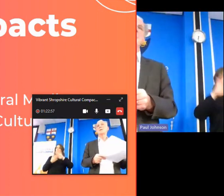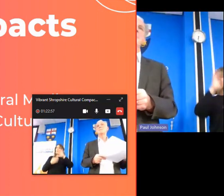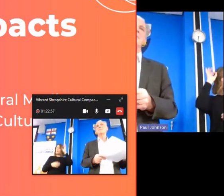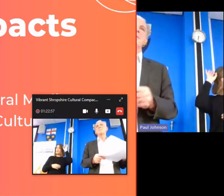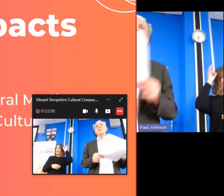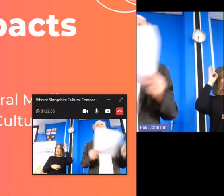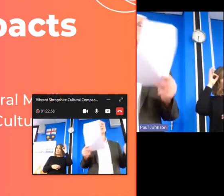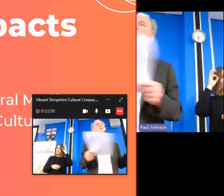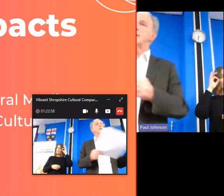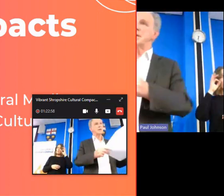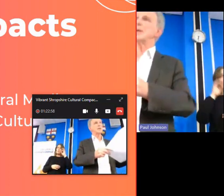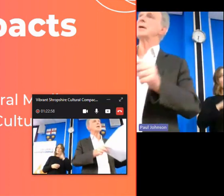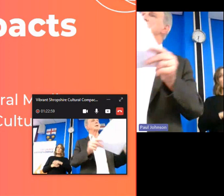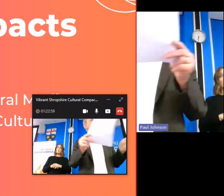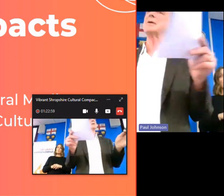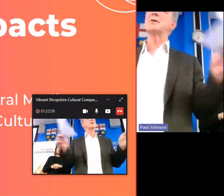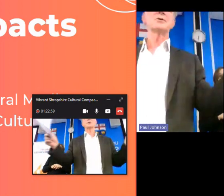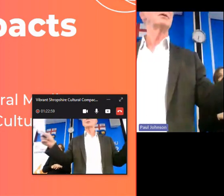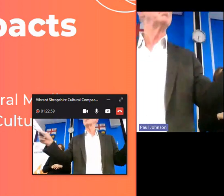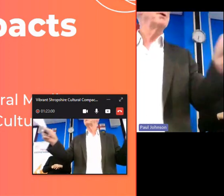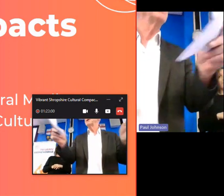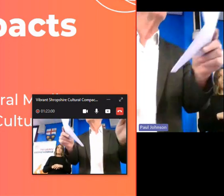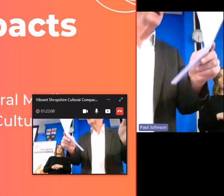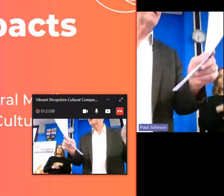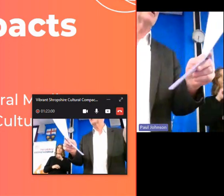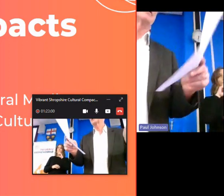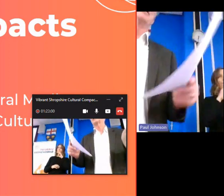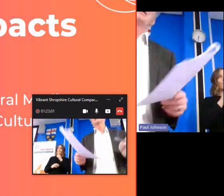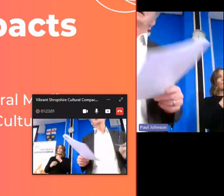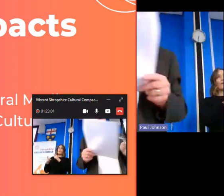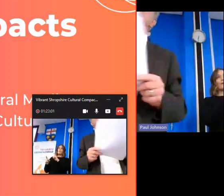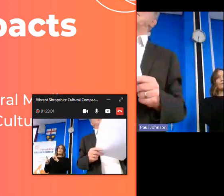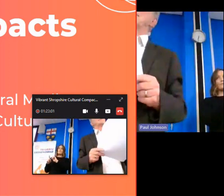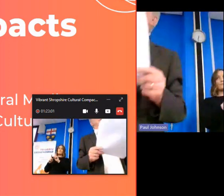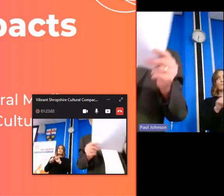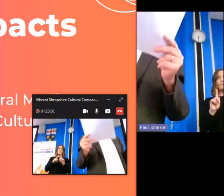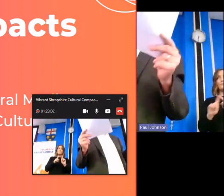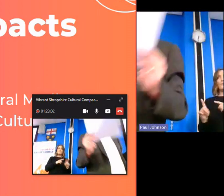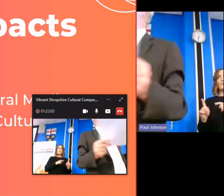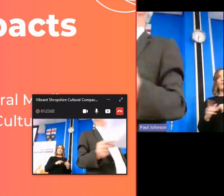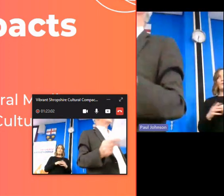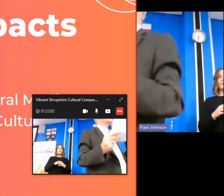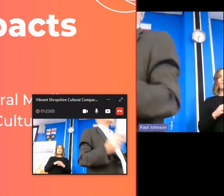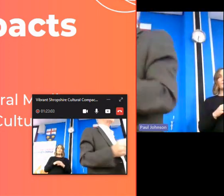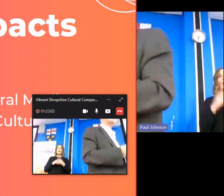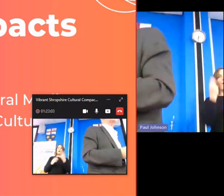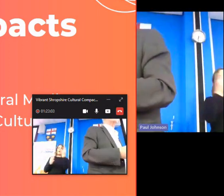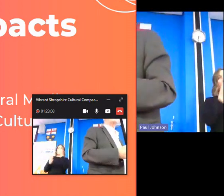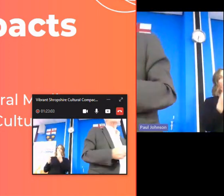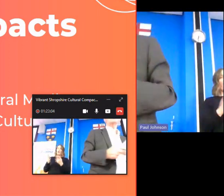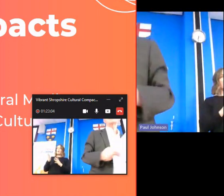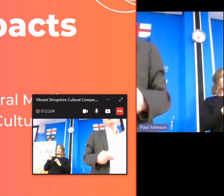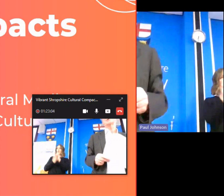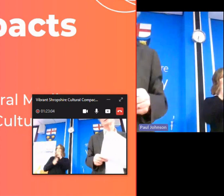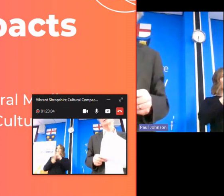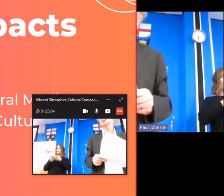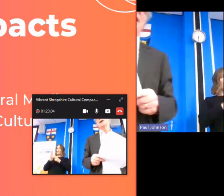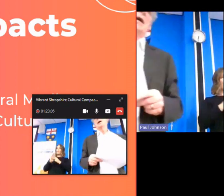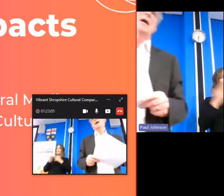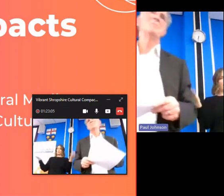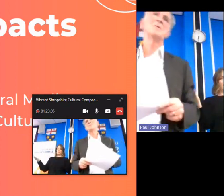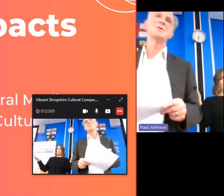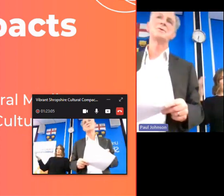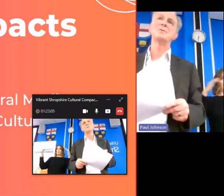um would uh uh bring together um all the sort of arts and cultural organizations